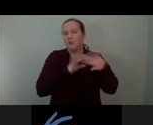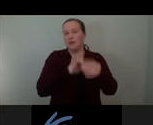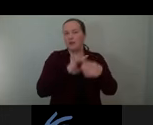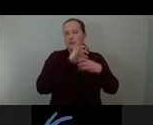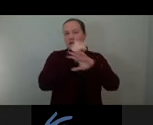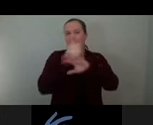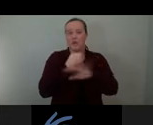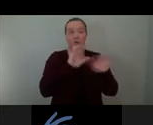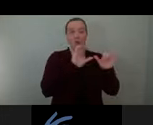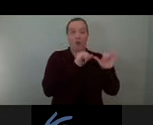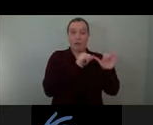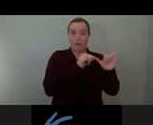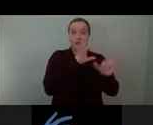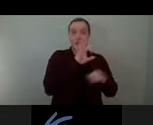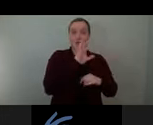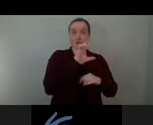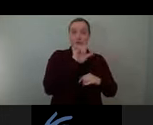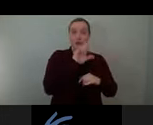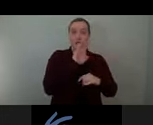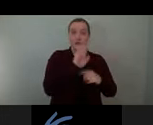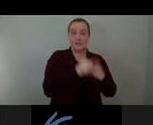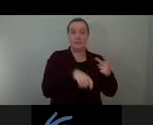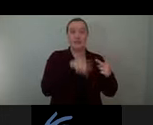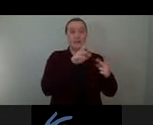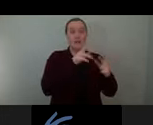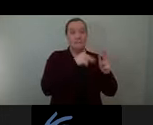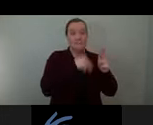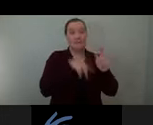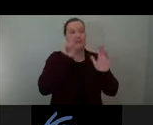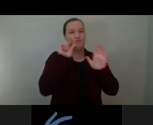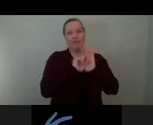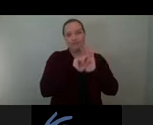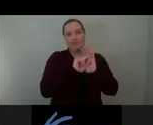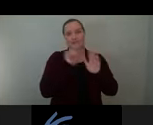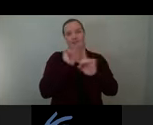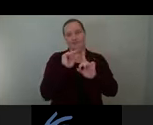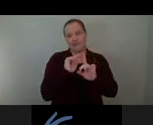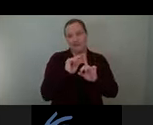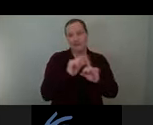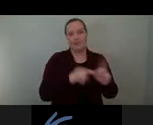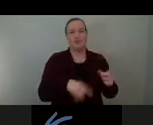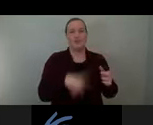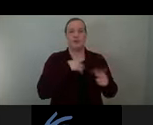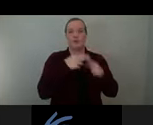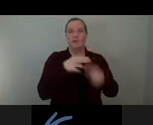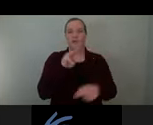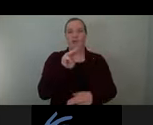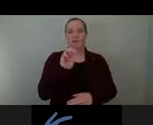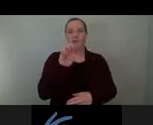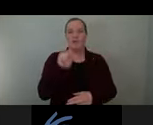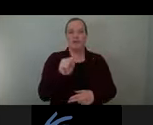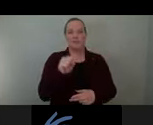follies and the painting graphics and text, which acts as means recalling to memories of domesticity.